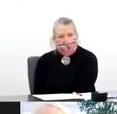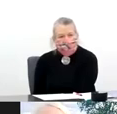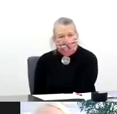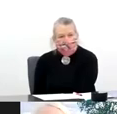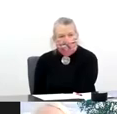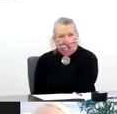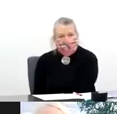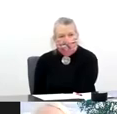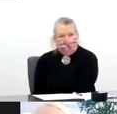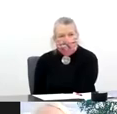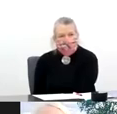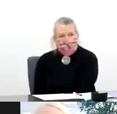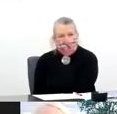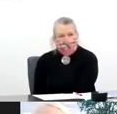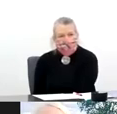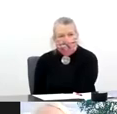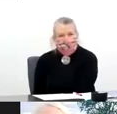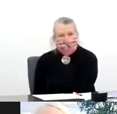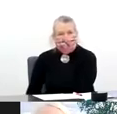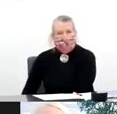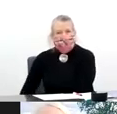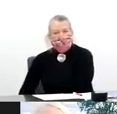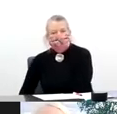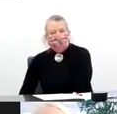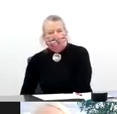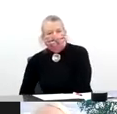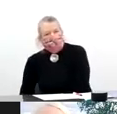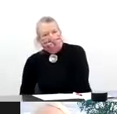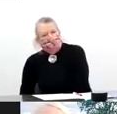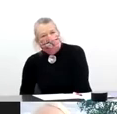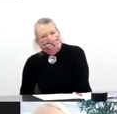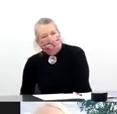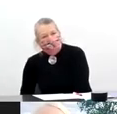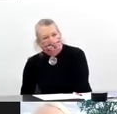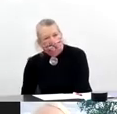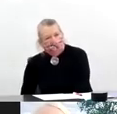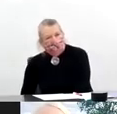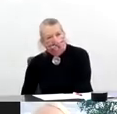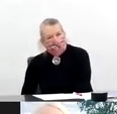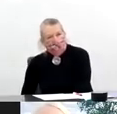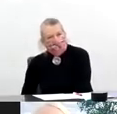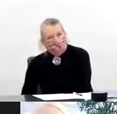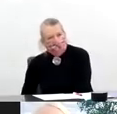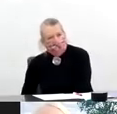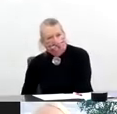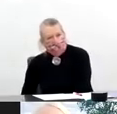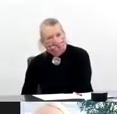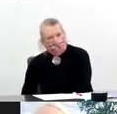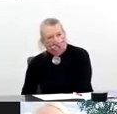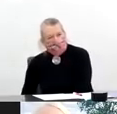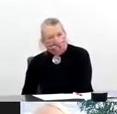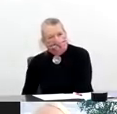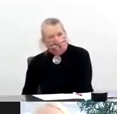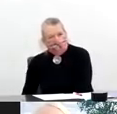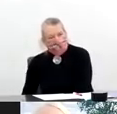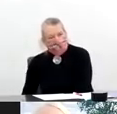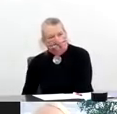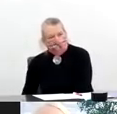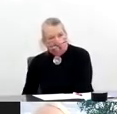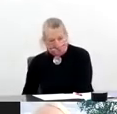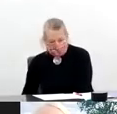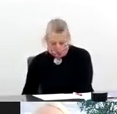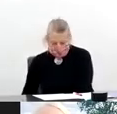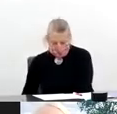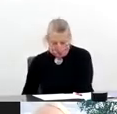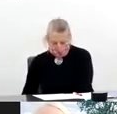the extent in which one shuts down the country. If you look using GPS at mobility over